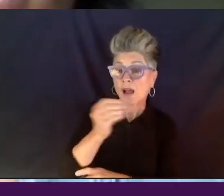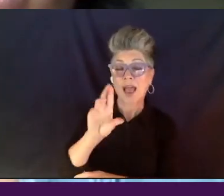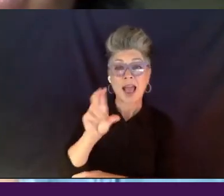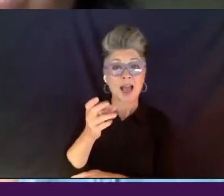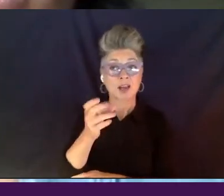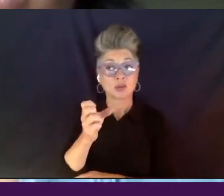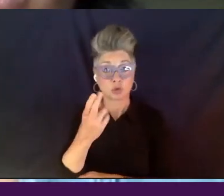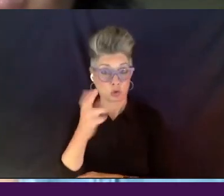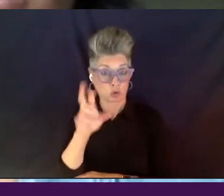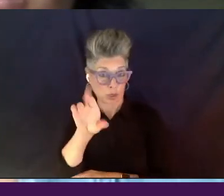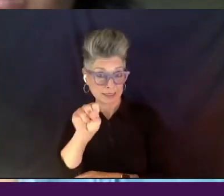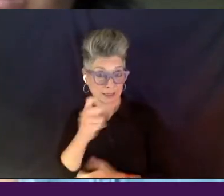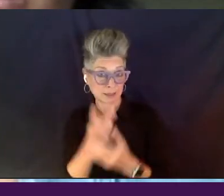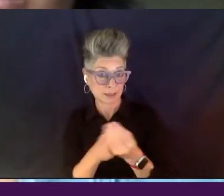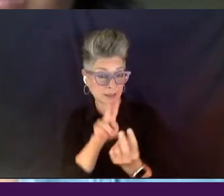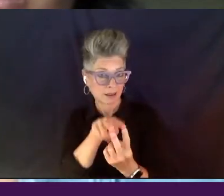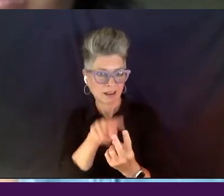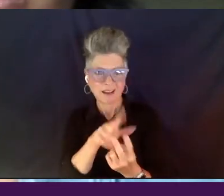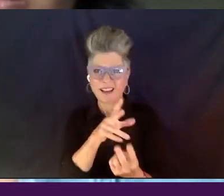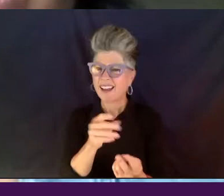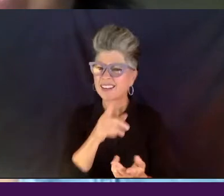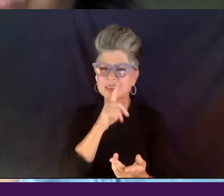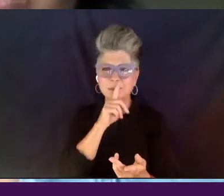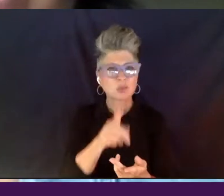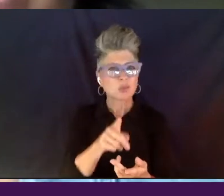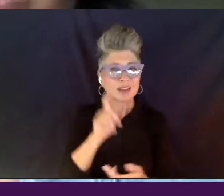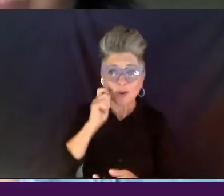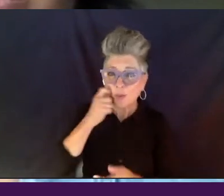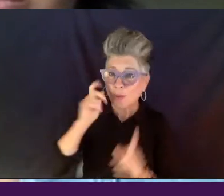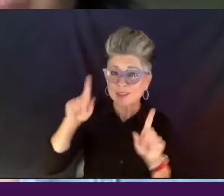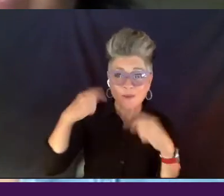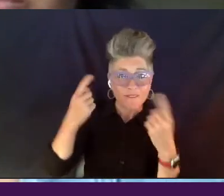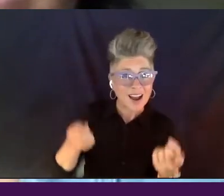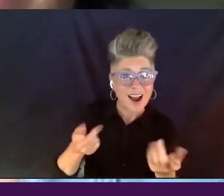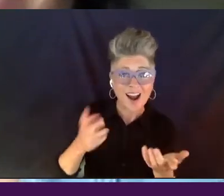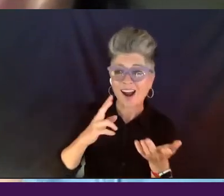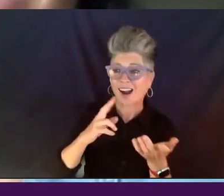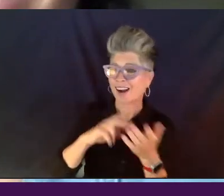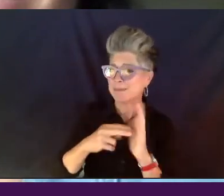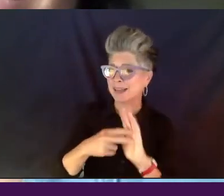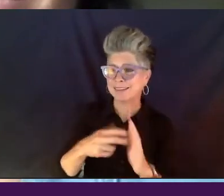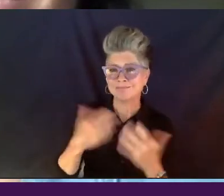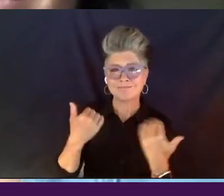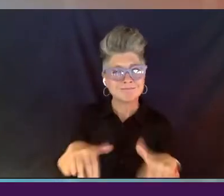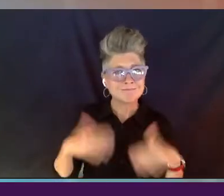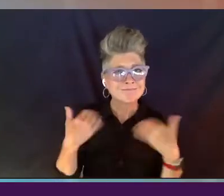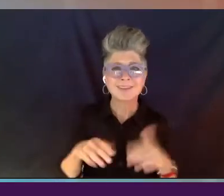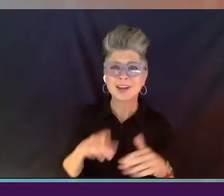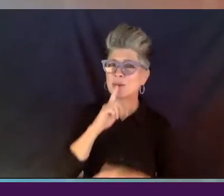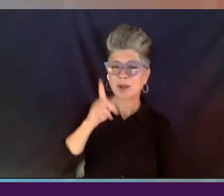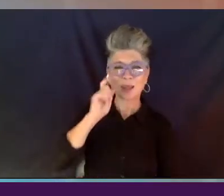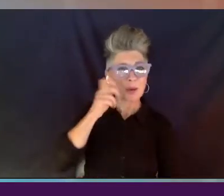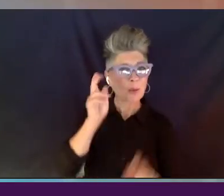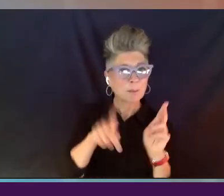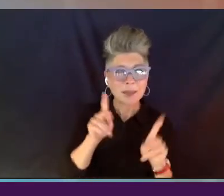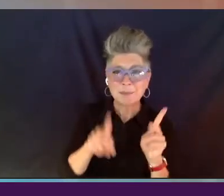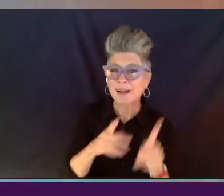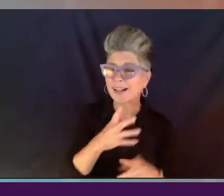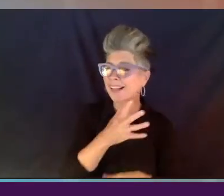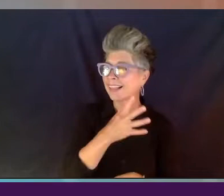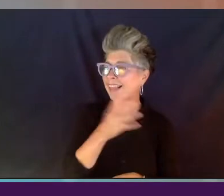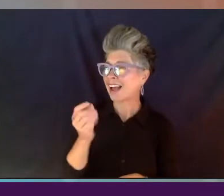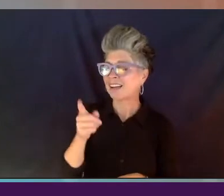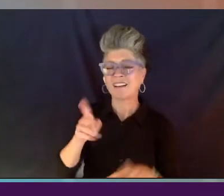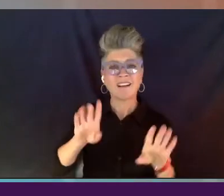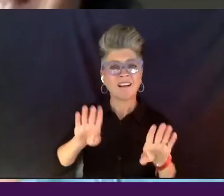Um, and it's been, it's been really cool so far. mean, they're mad cool people and, um, you know, they were very open and